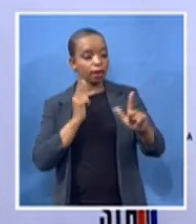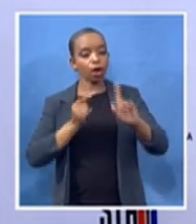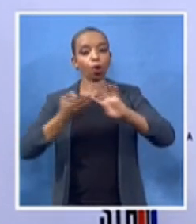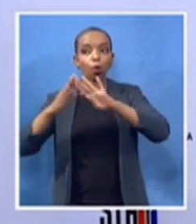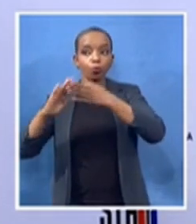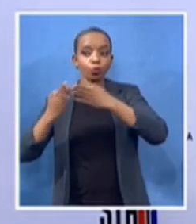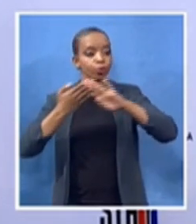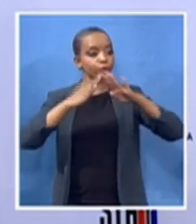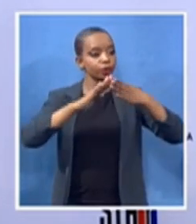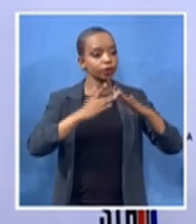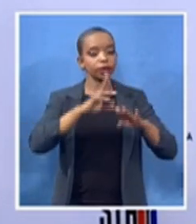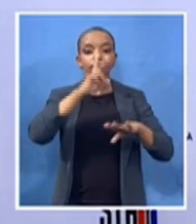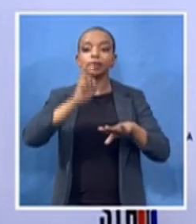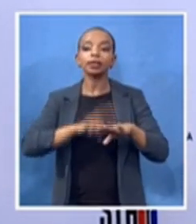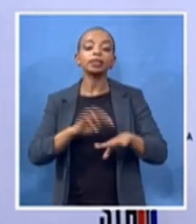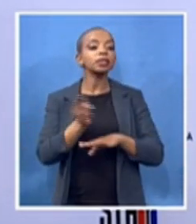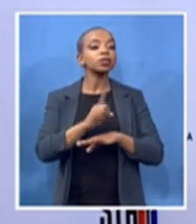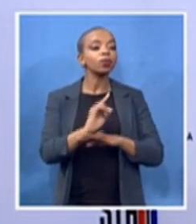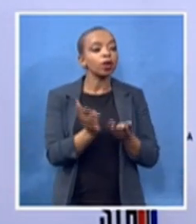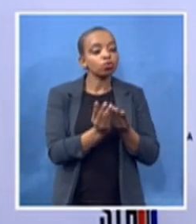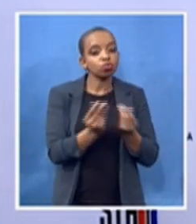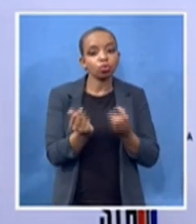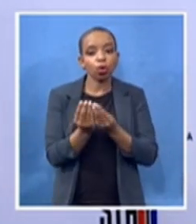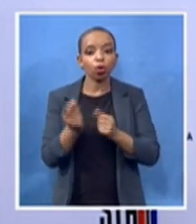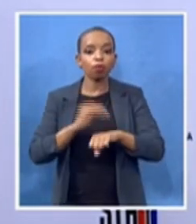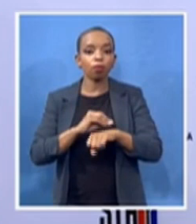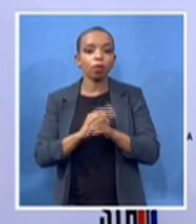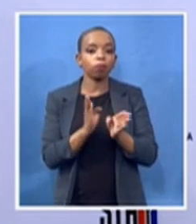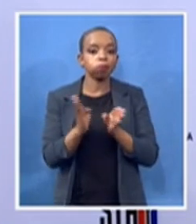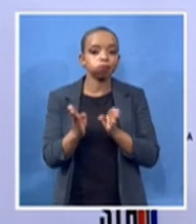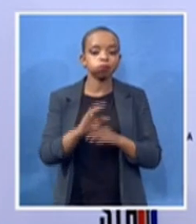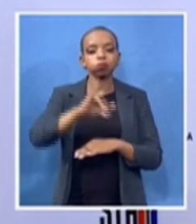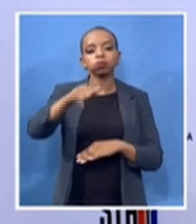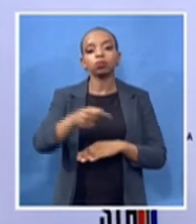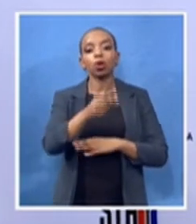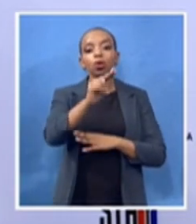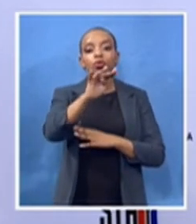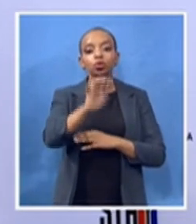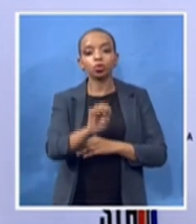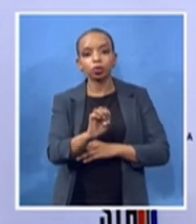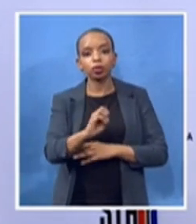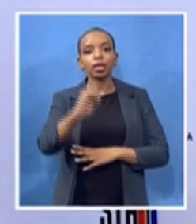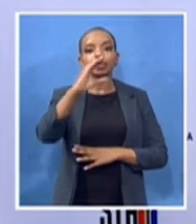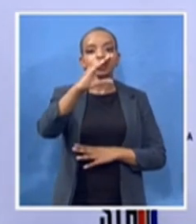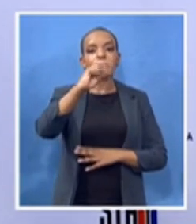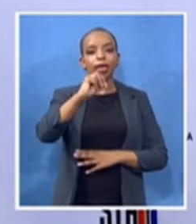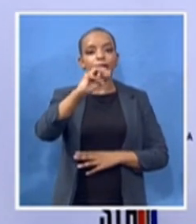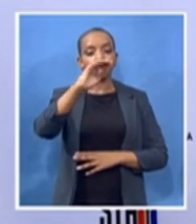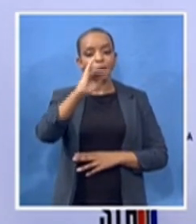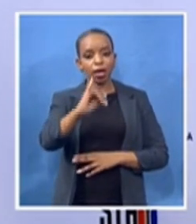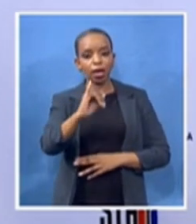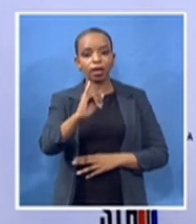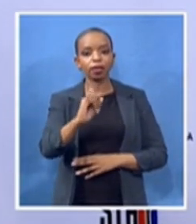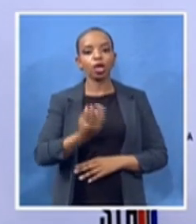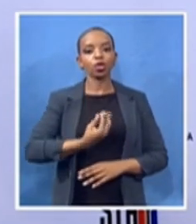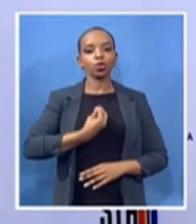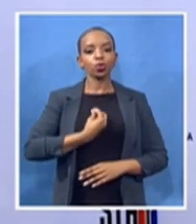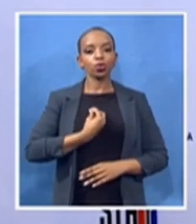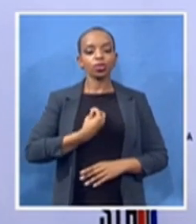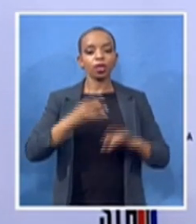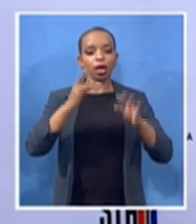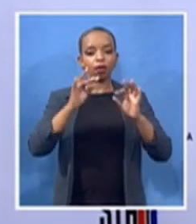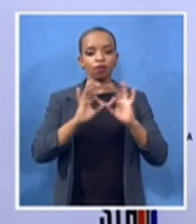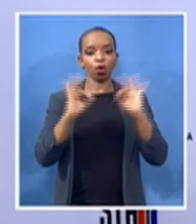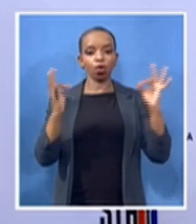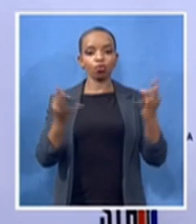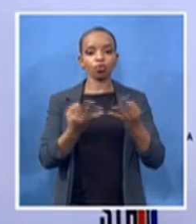cmmi youth forum as we have heard before where youth um of the rural and urban areas will